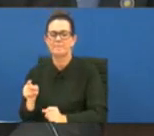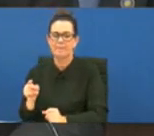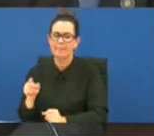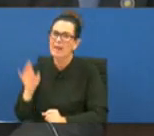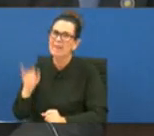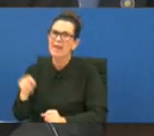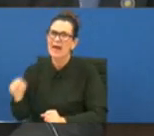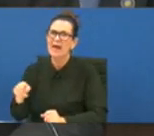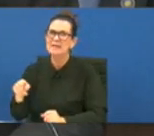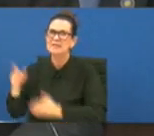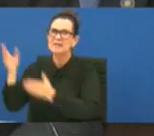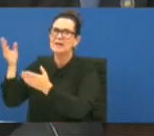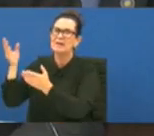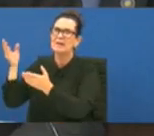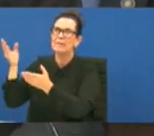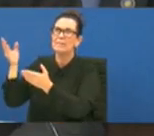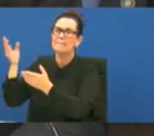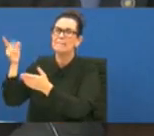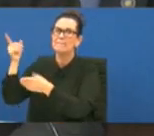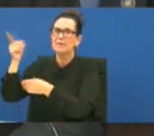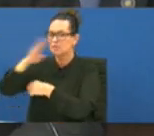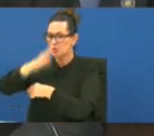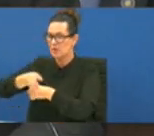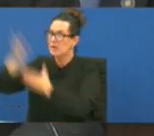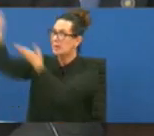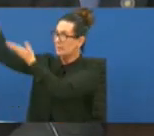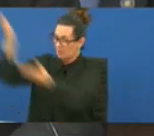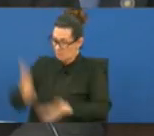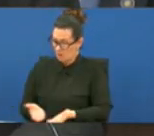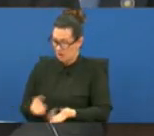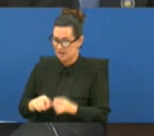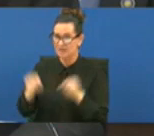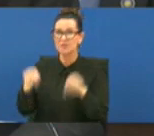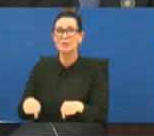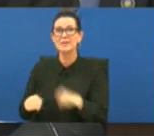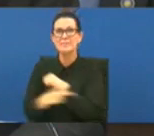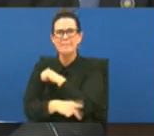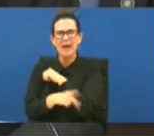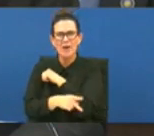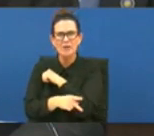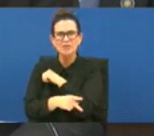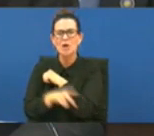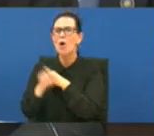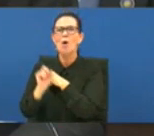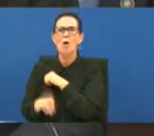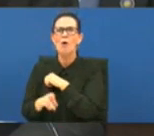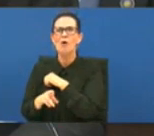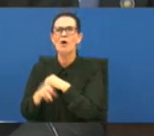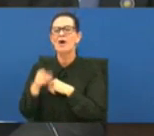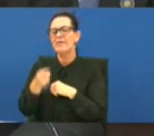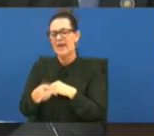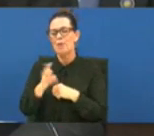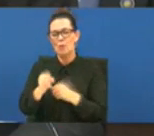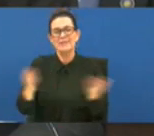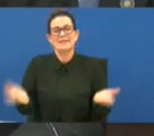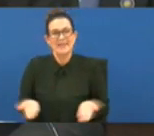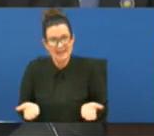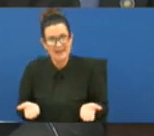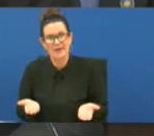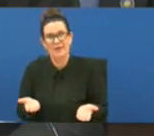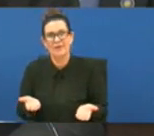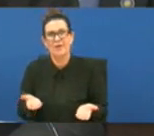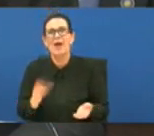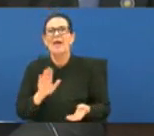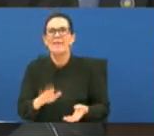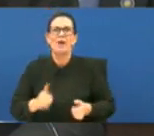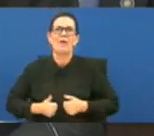directly brought from outside the parish or is that people that were just either picked up in east baton rouge parish and they just happen to have an address